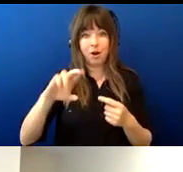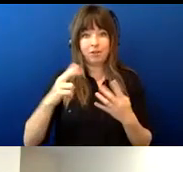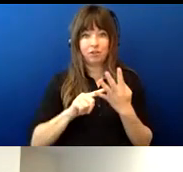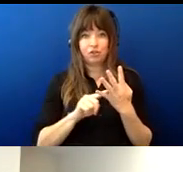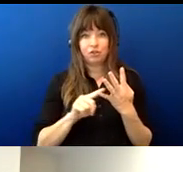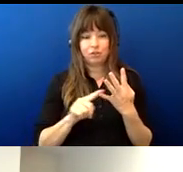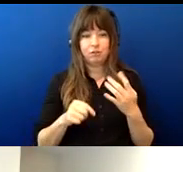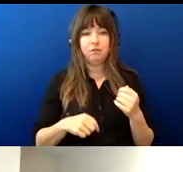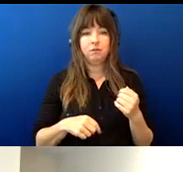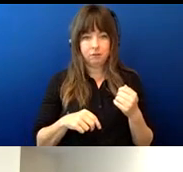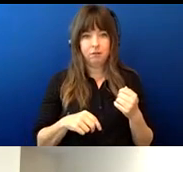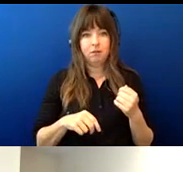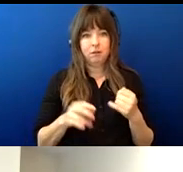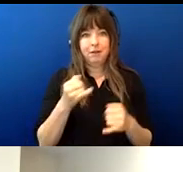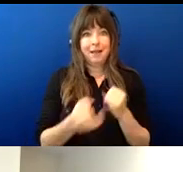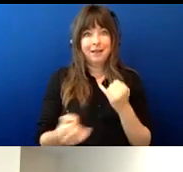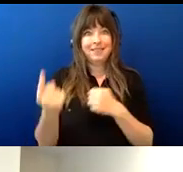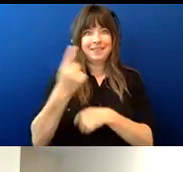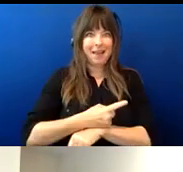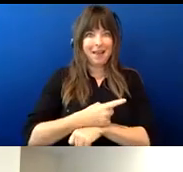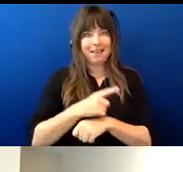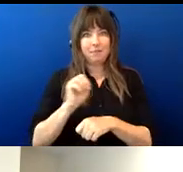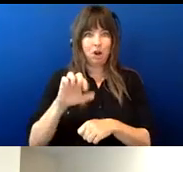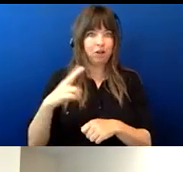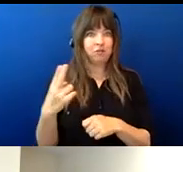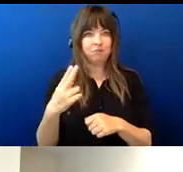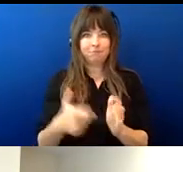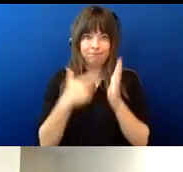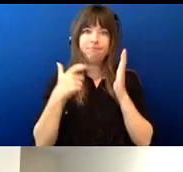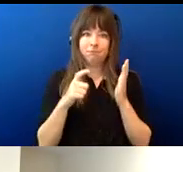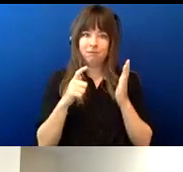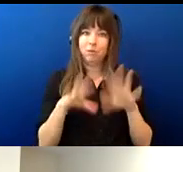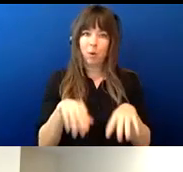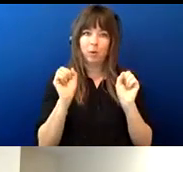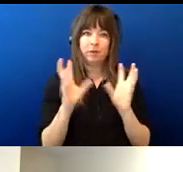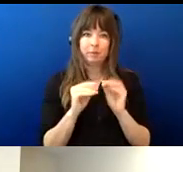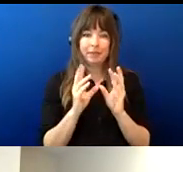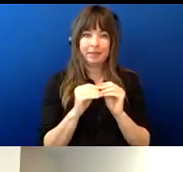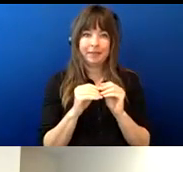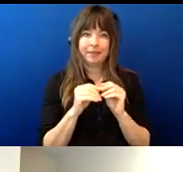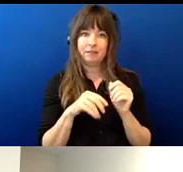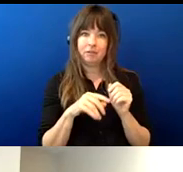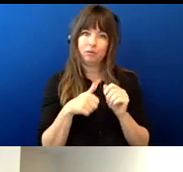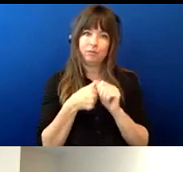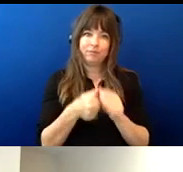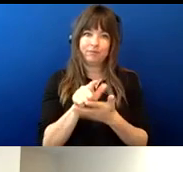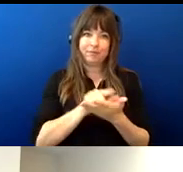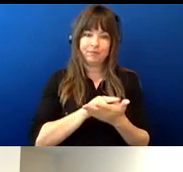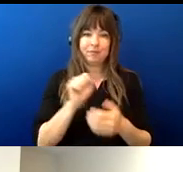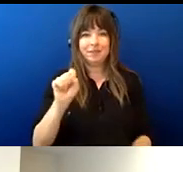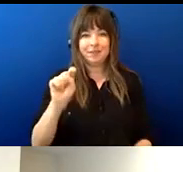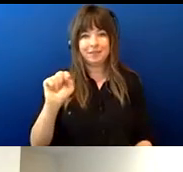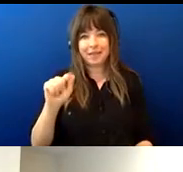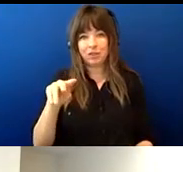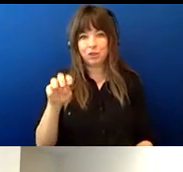uh through statutory requirements to get these meetings on uh the calendar and the reason was we were working uh as a regional center